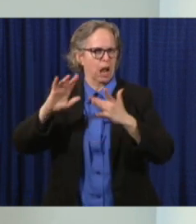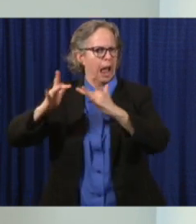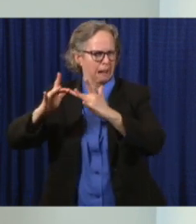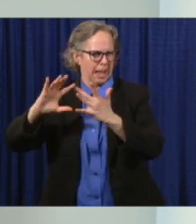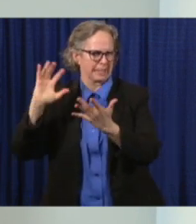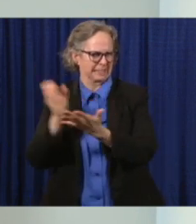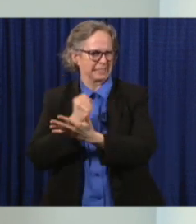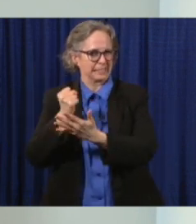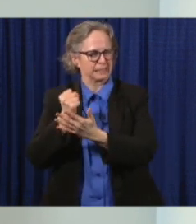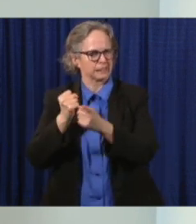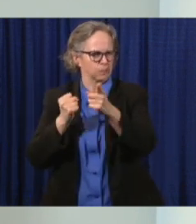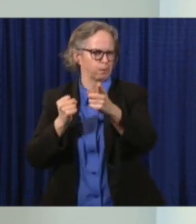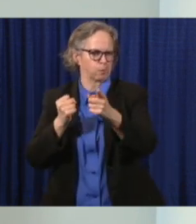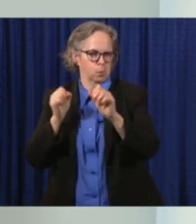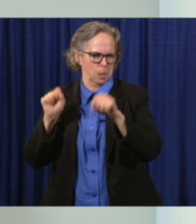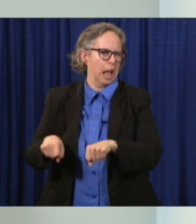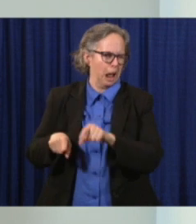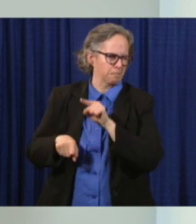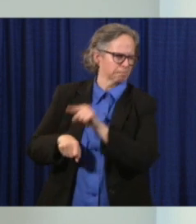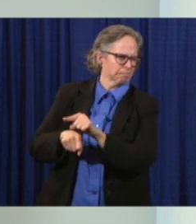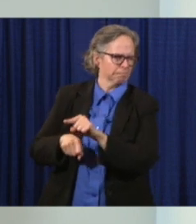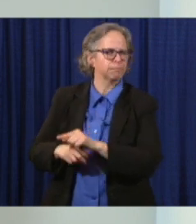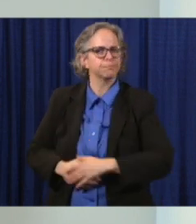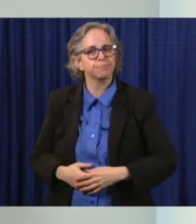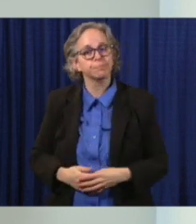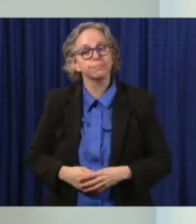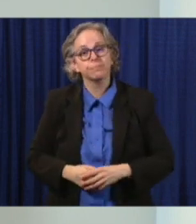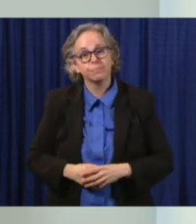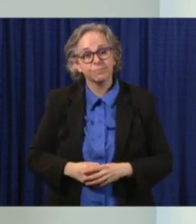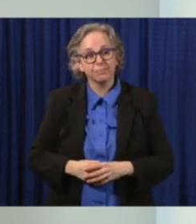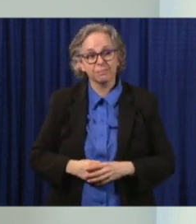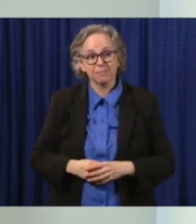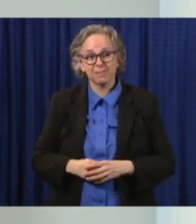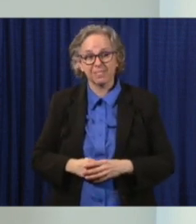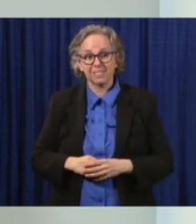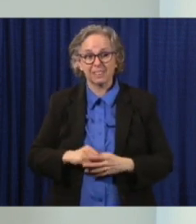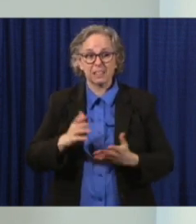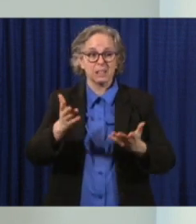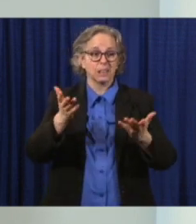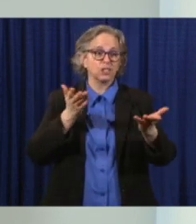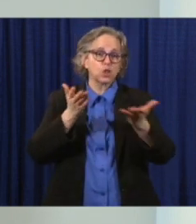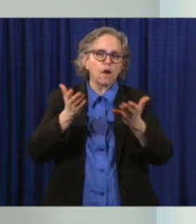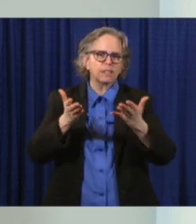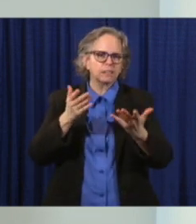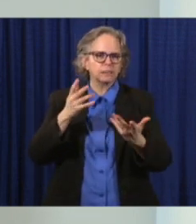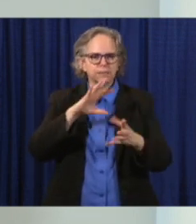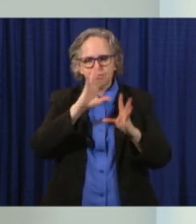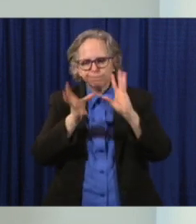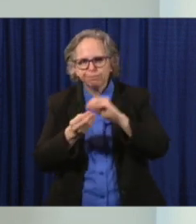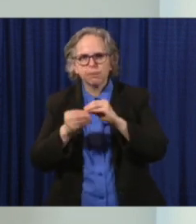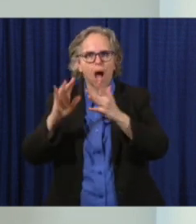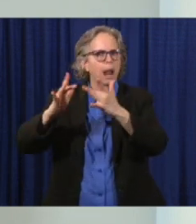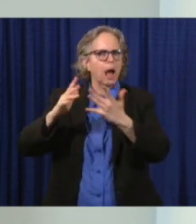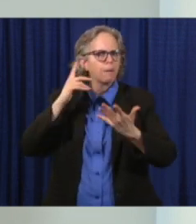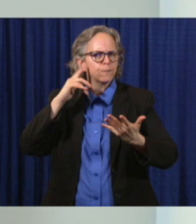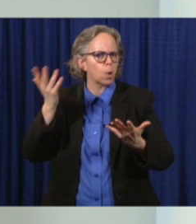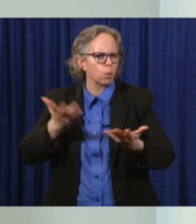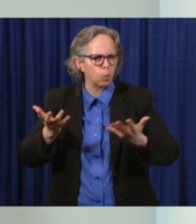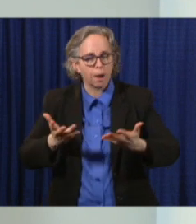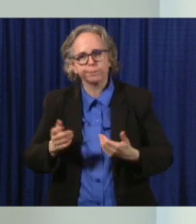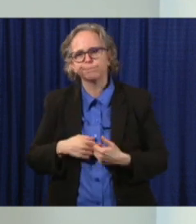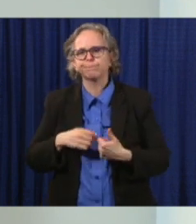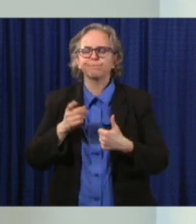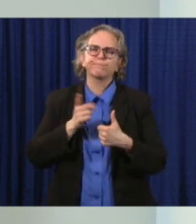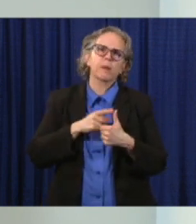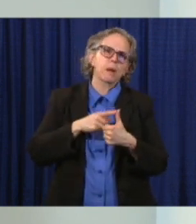can. There are services for online use for